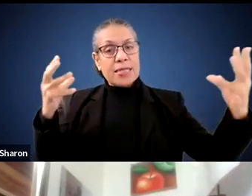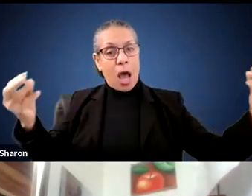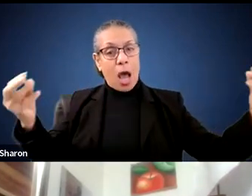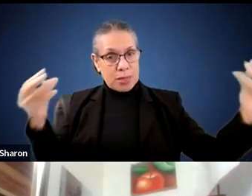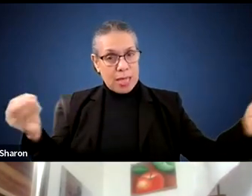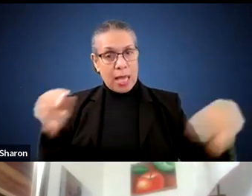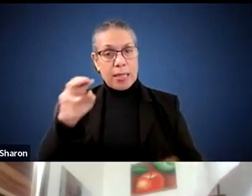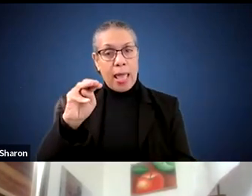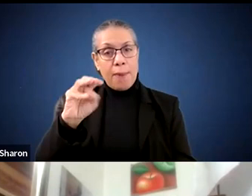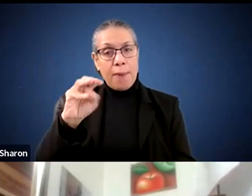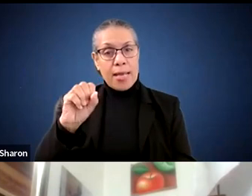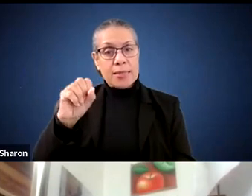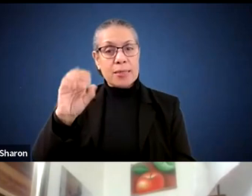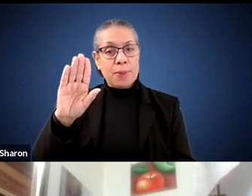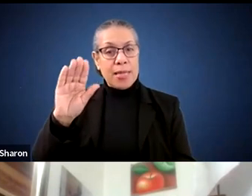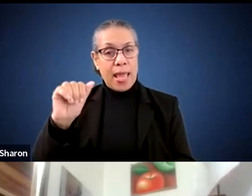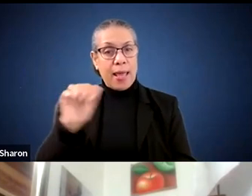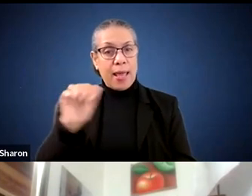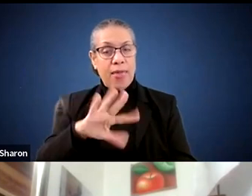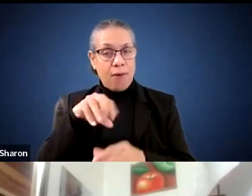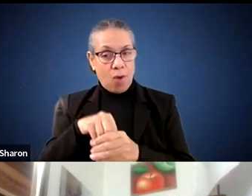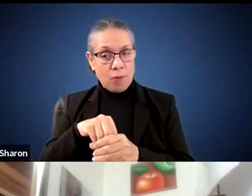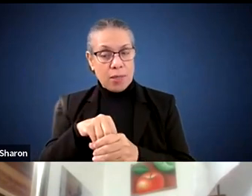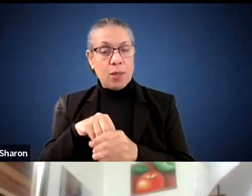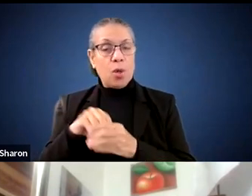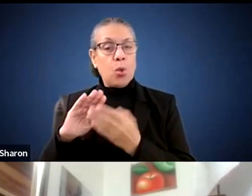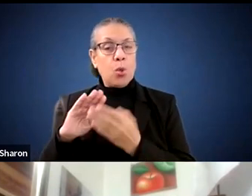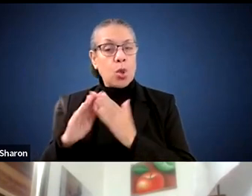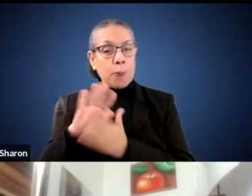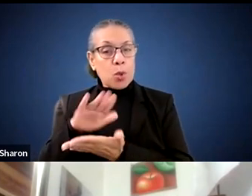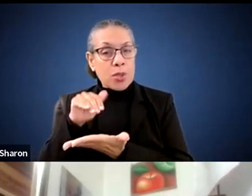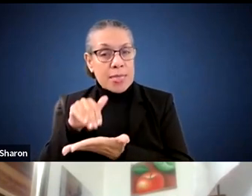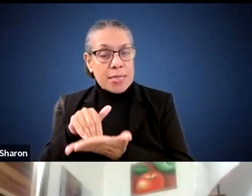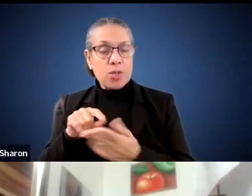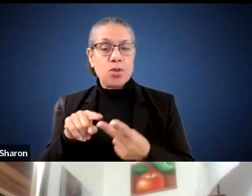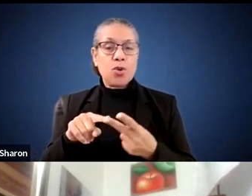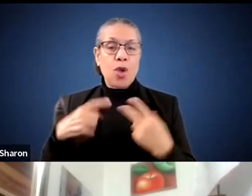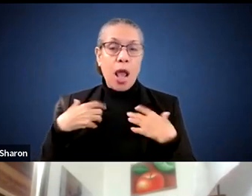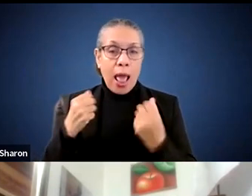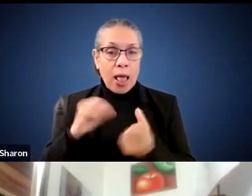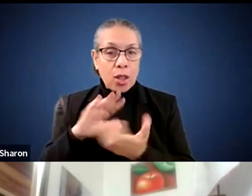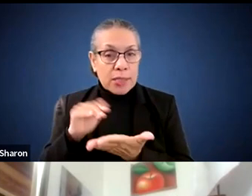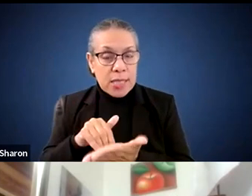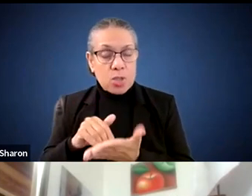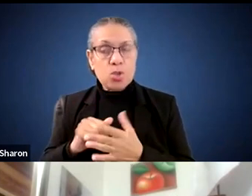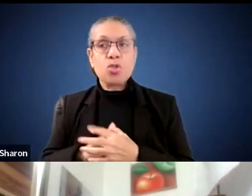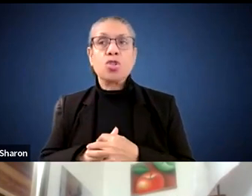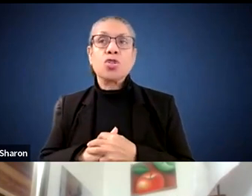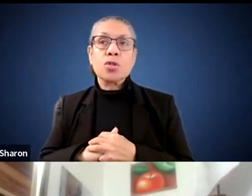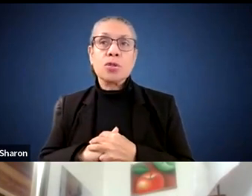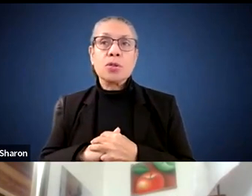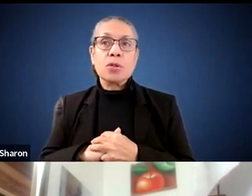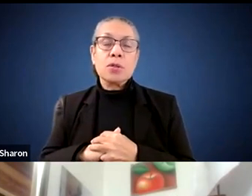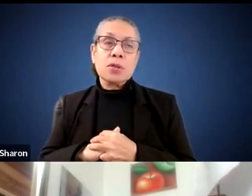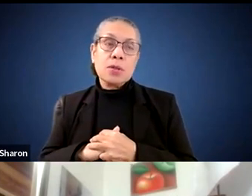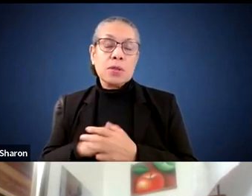involvement, specifically with community centers and health centers. So if we're looking